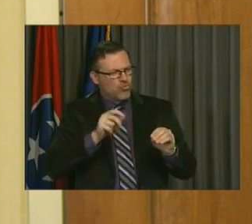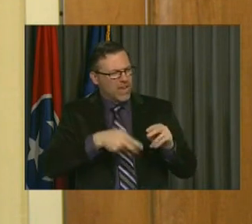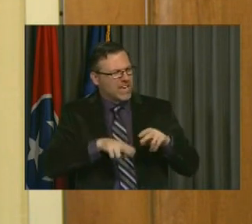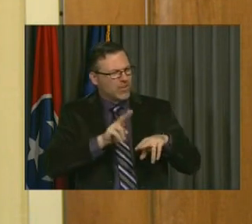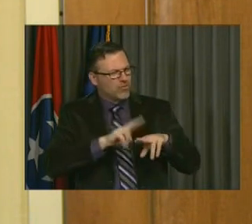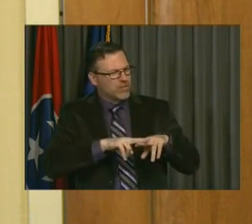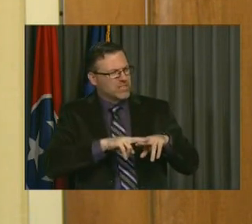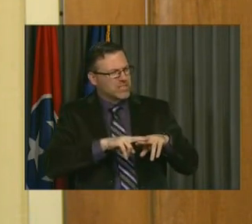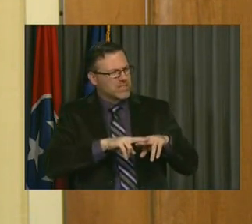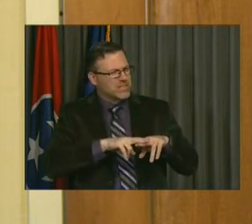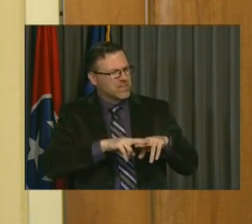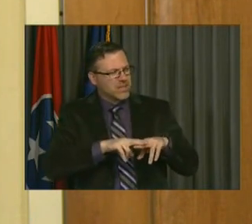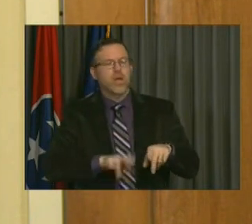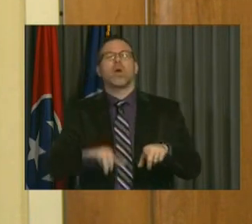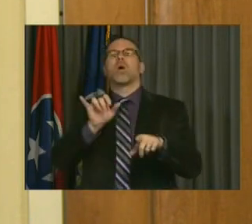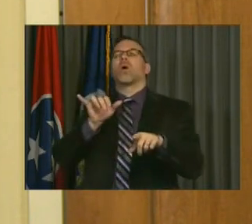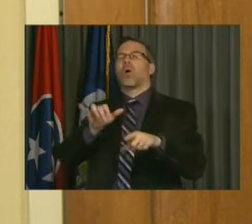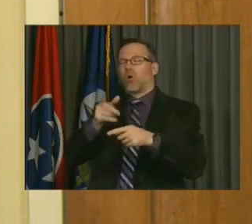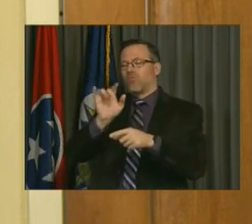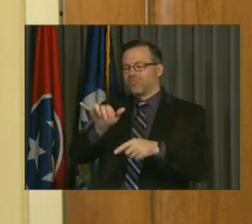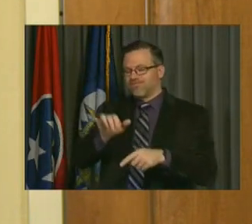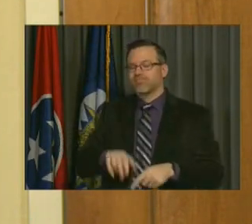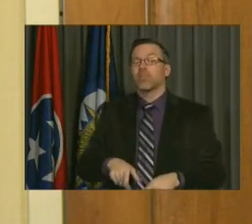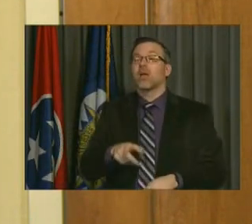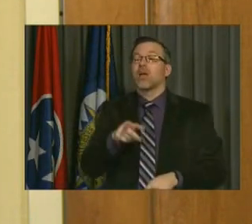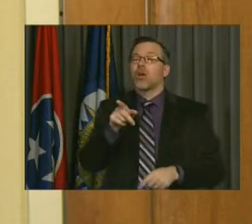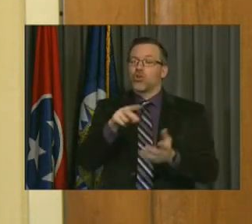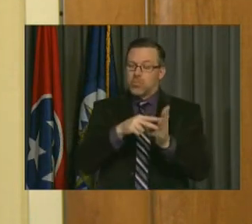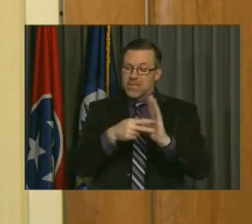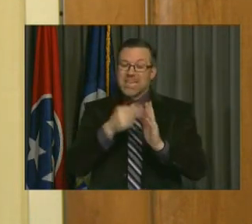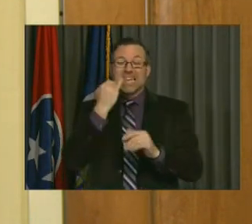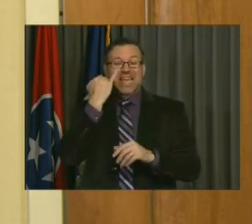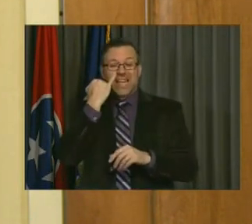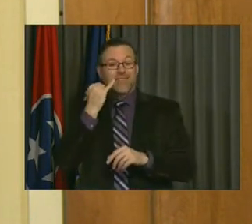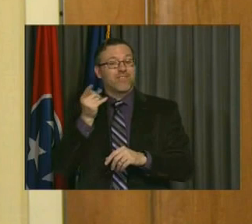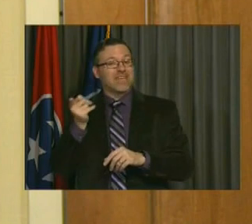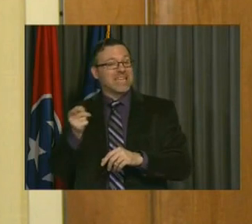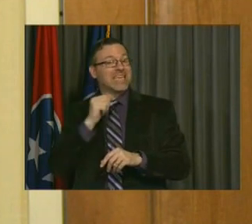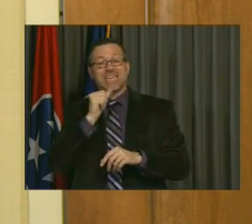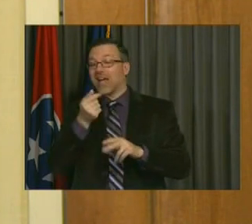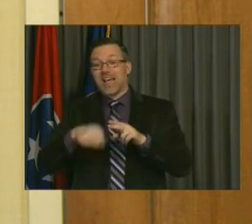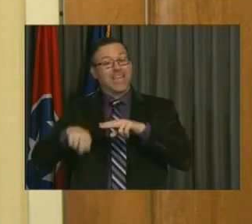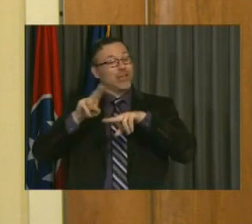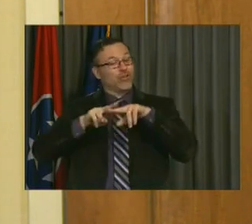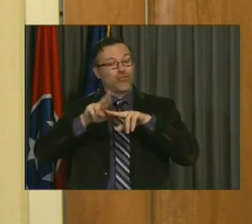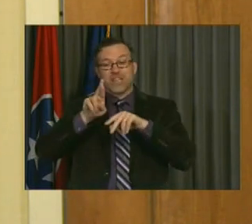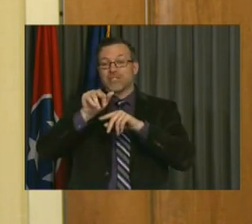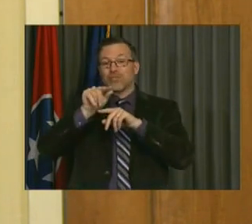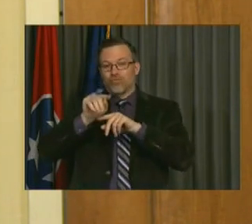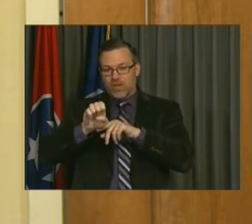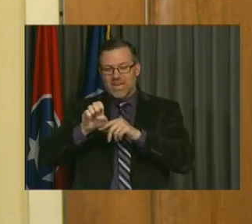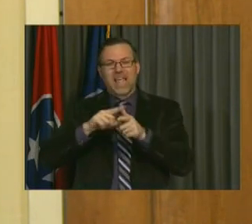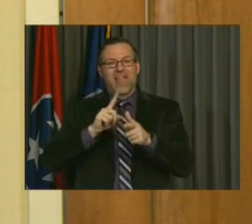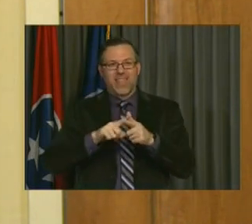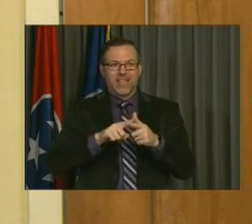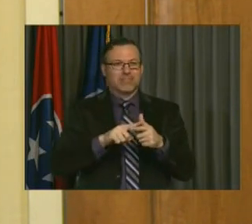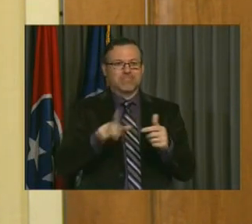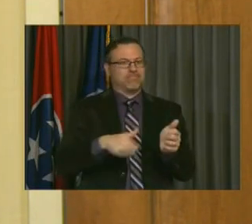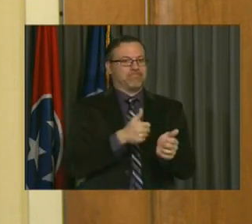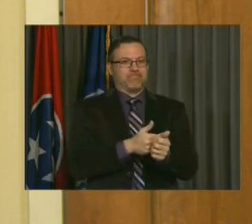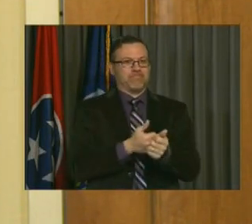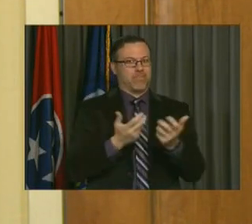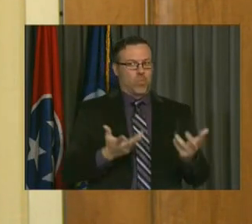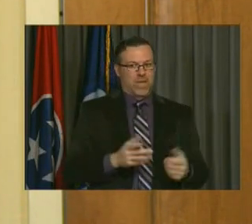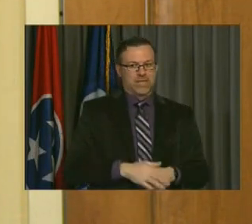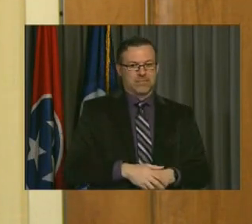Oh, I understand. So I think what we're really talking about here is what is the alternative to doing the rate increase? And my response to that is